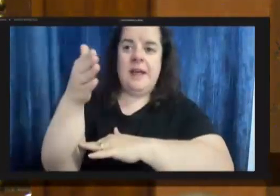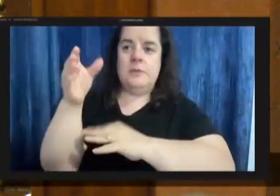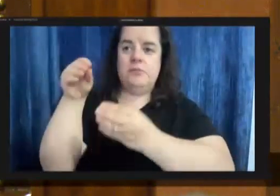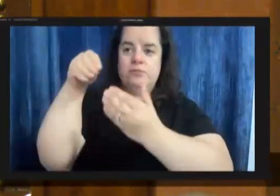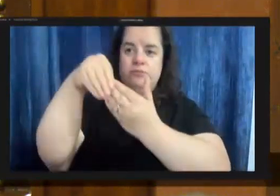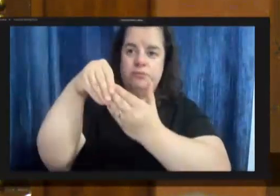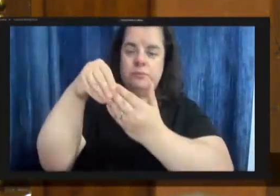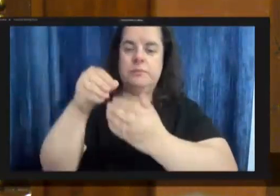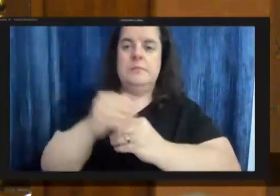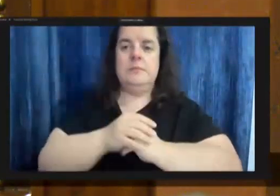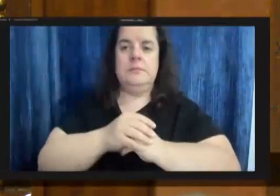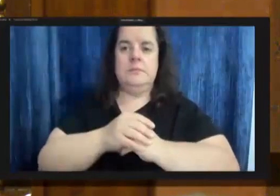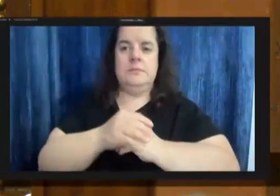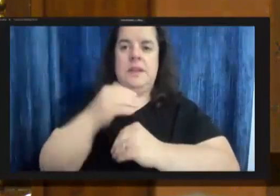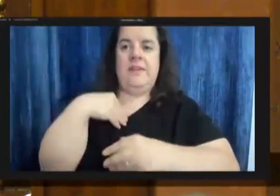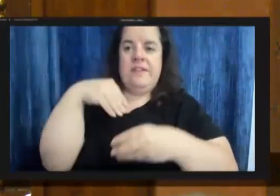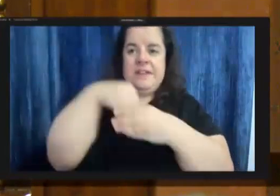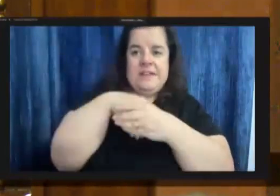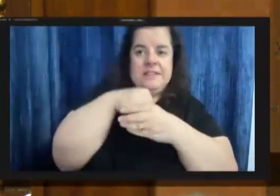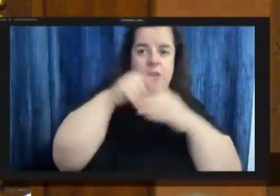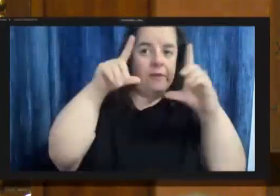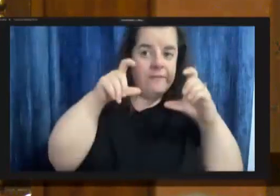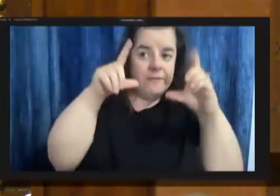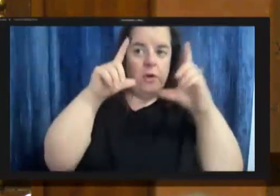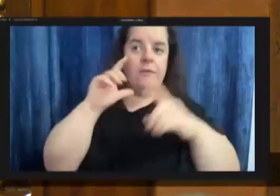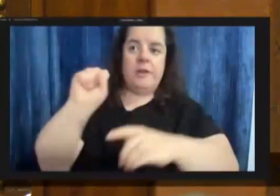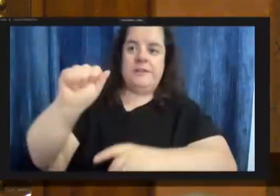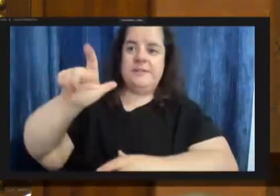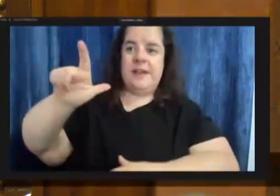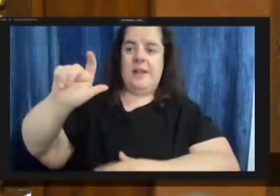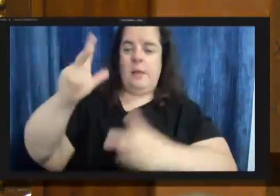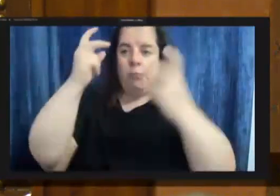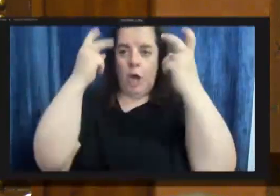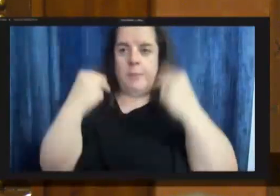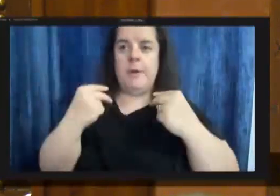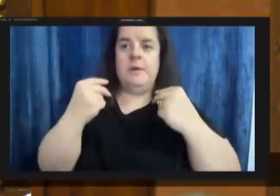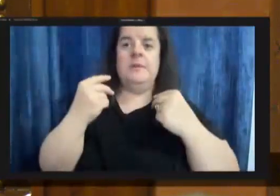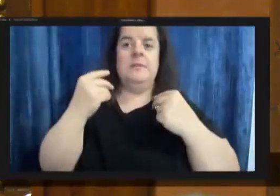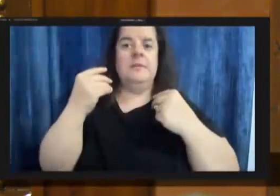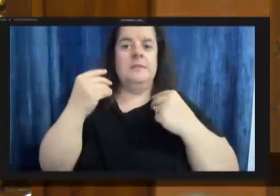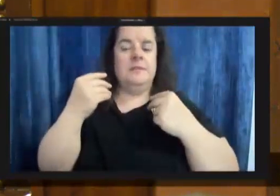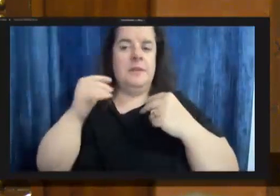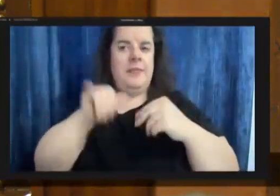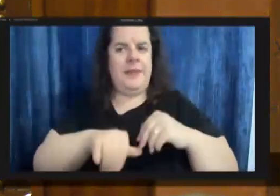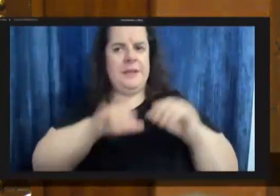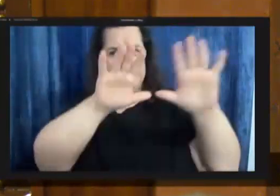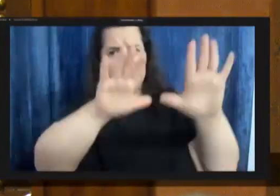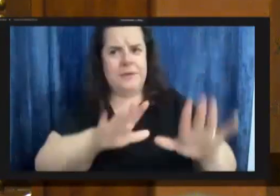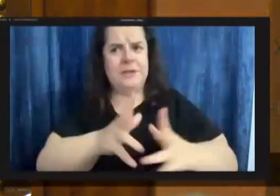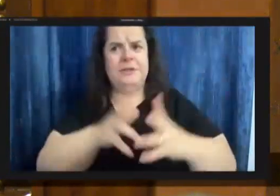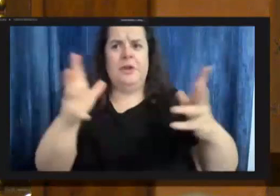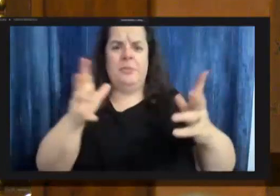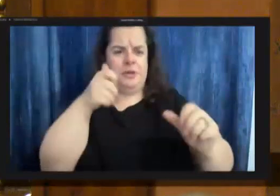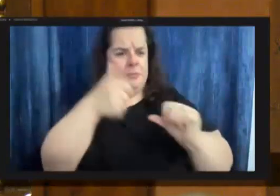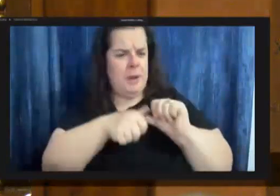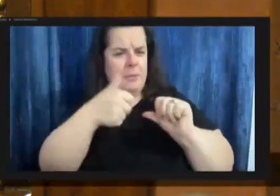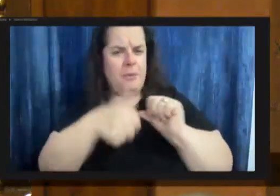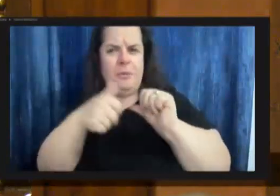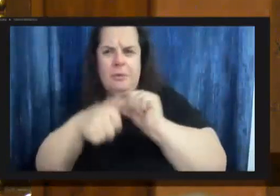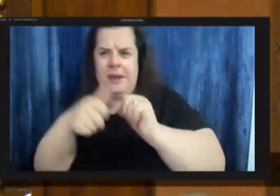there's an interior photo of sal's barber shop which is great it's got all kinds of memorabilia in there